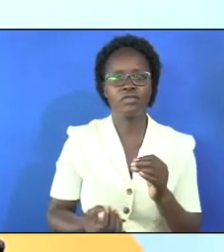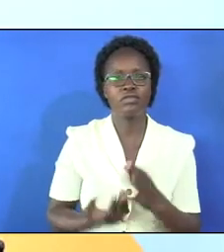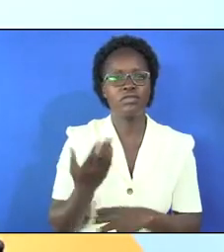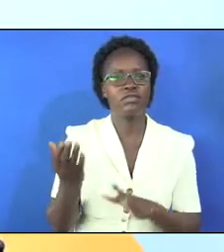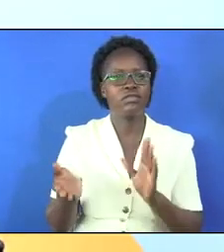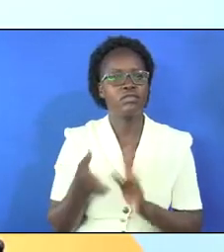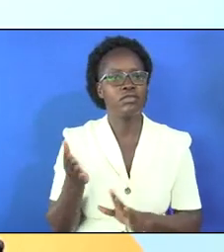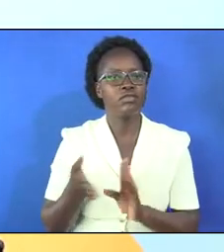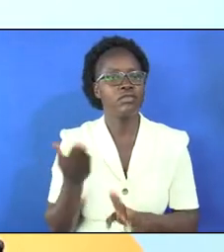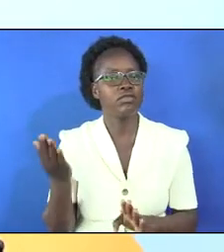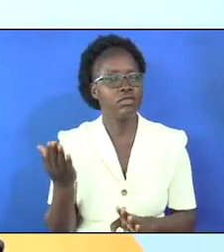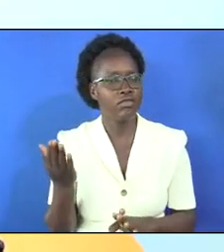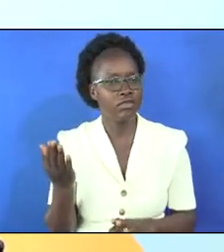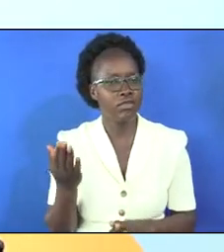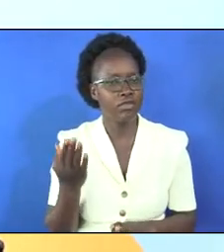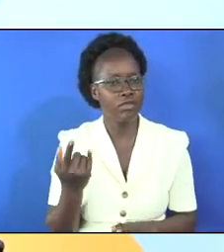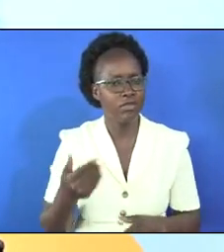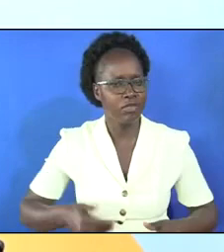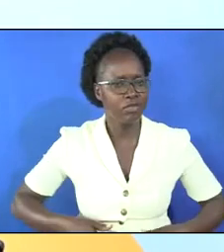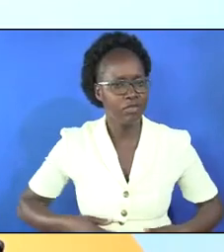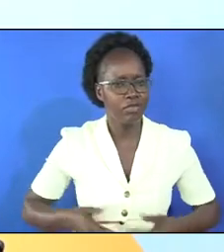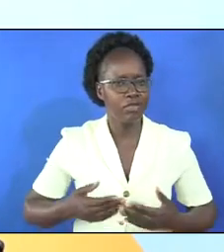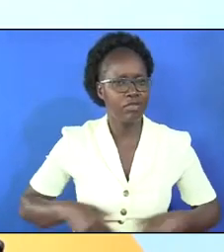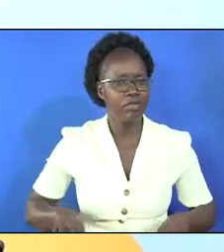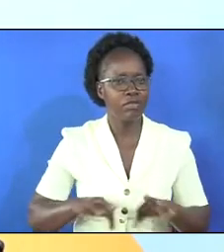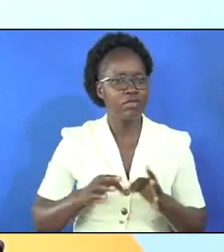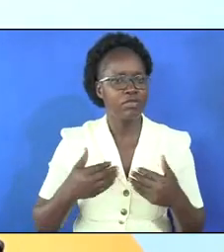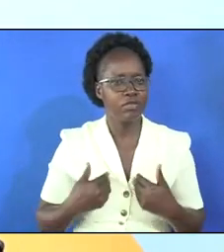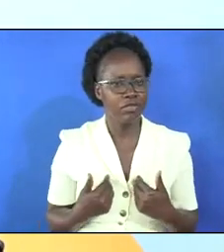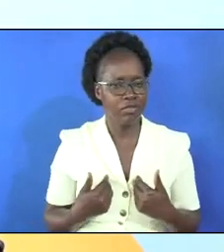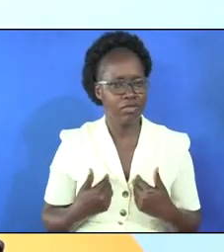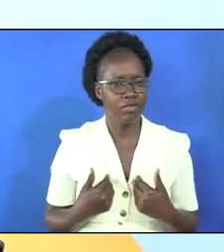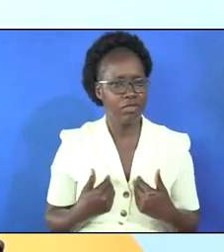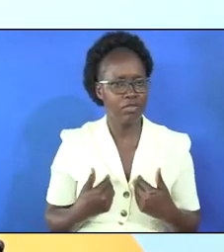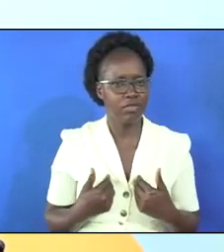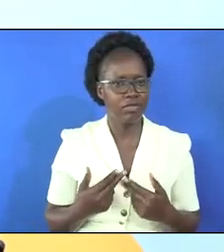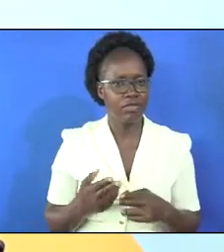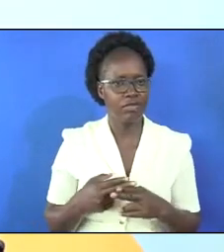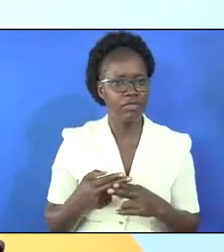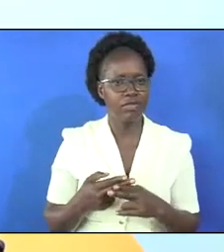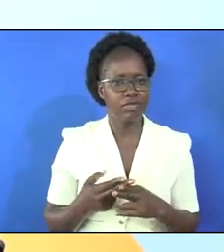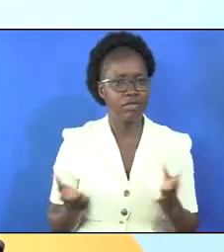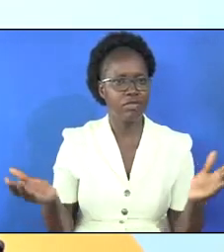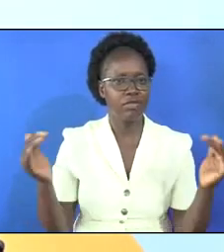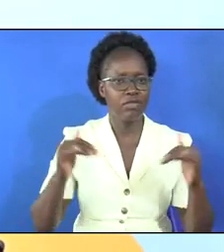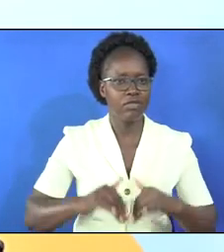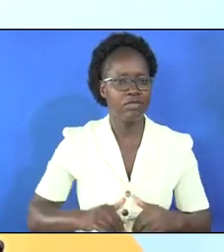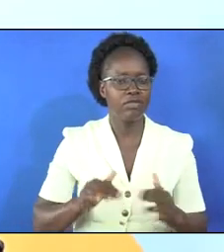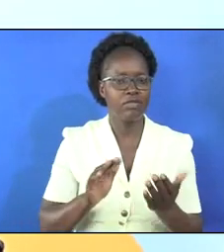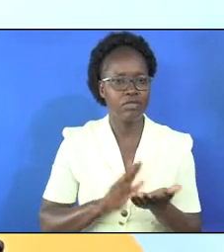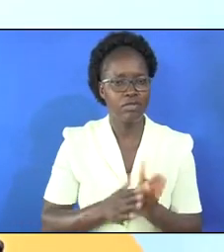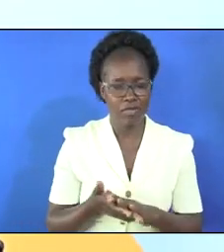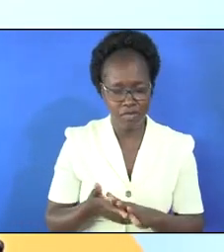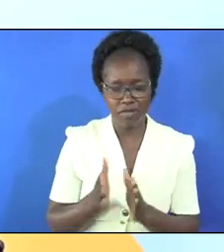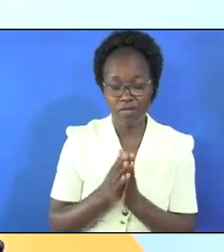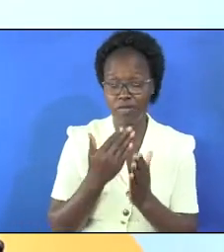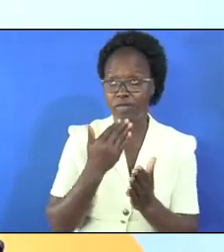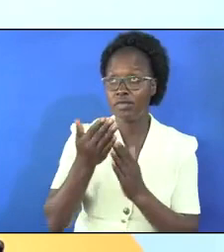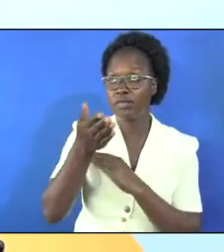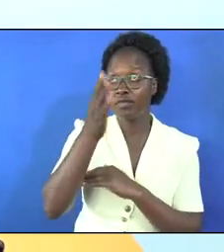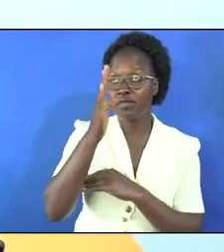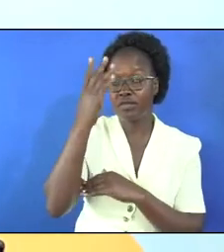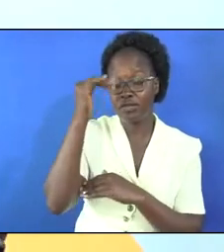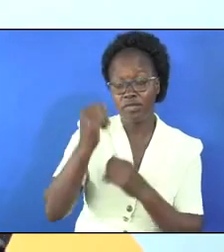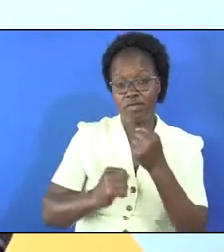fast and is one of the youngest fields we have soon turning into a conference and we thank God